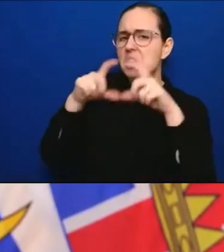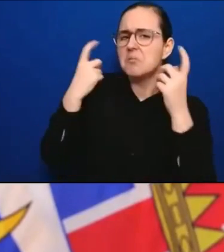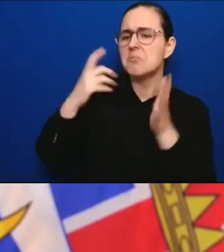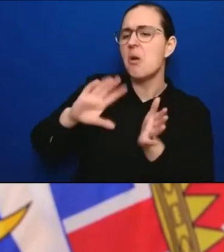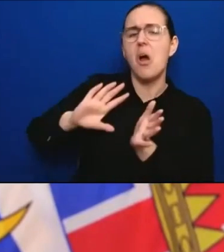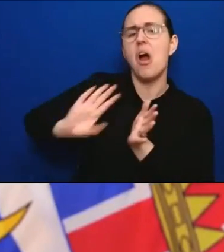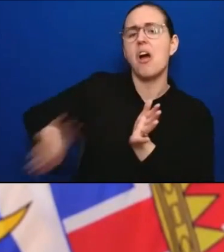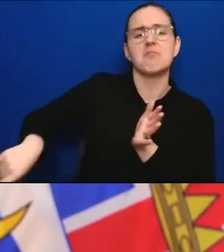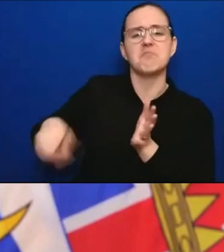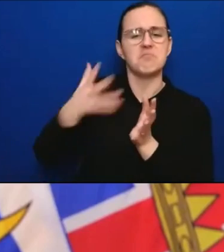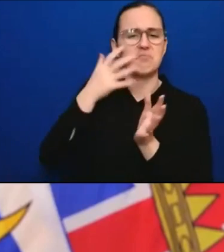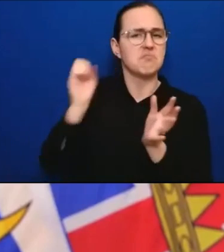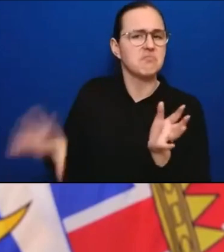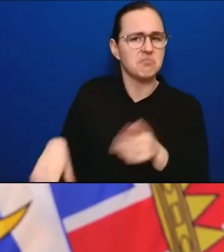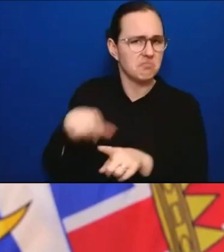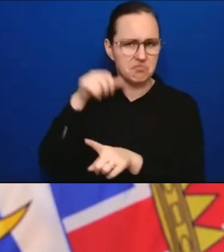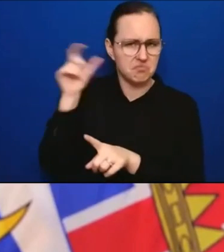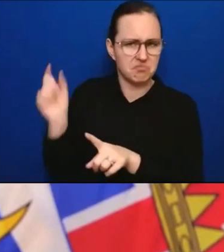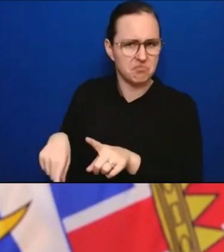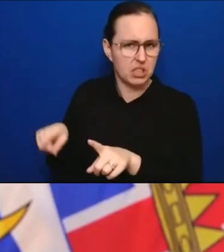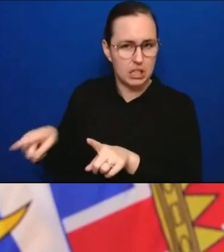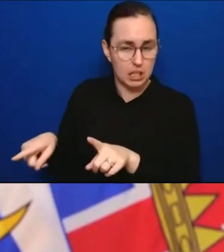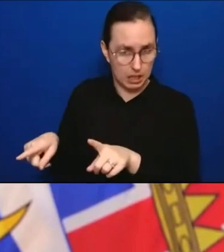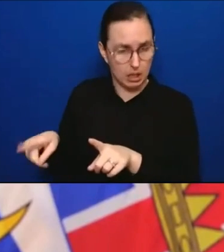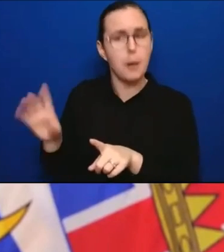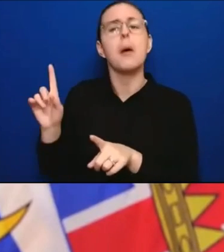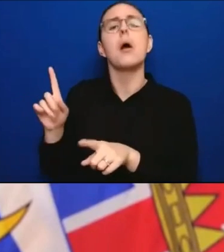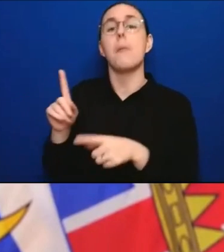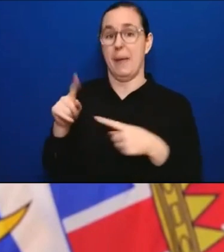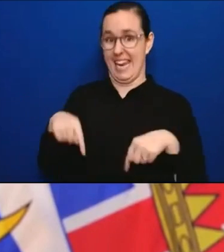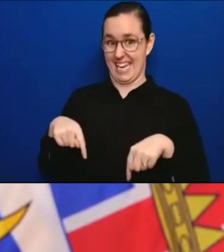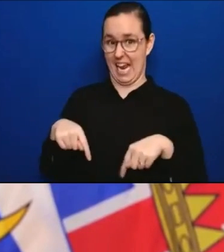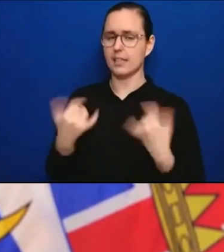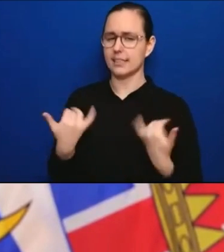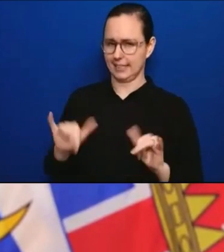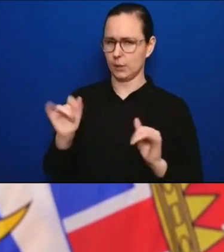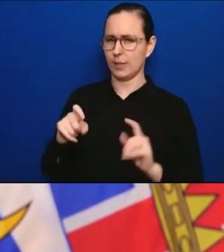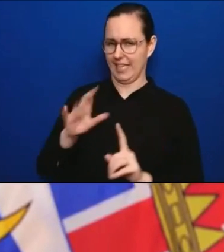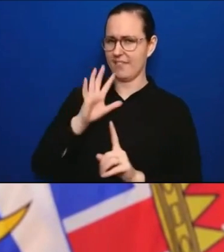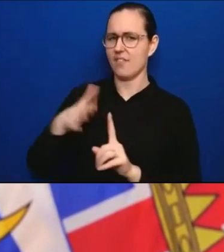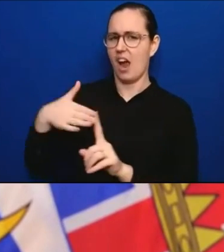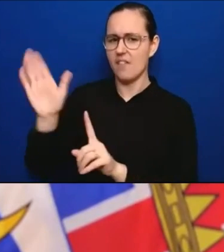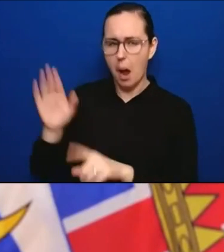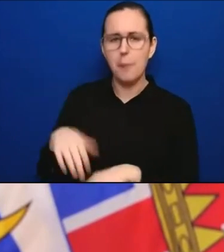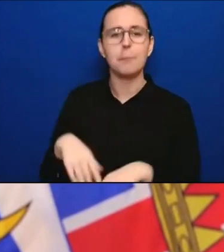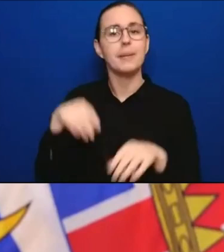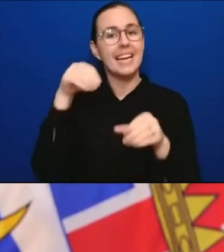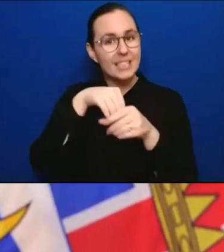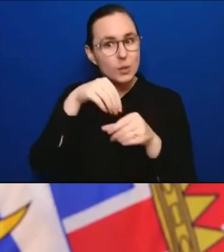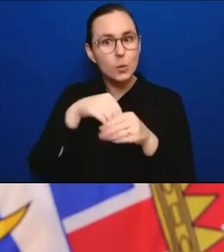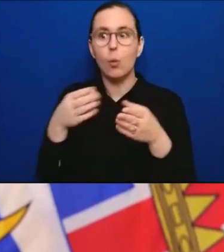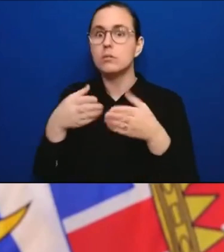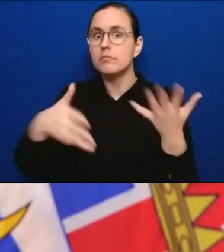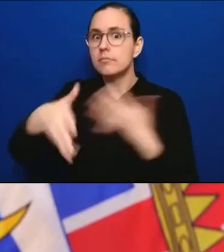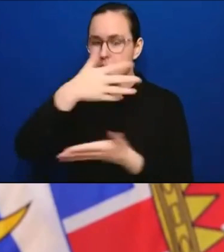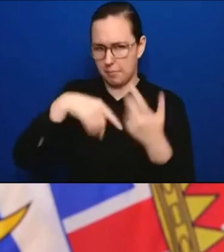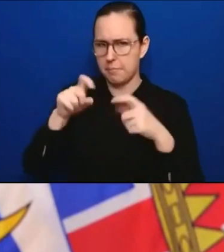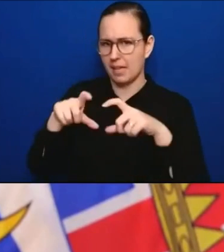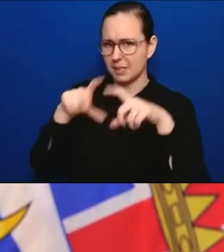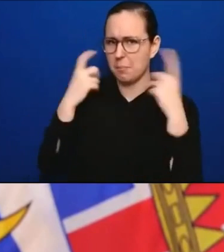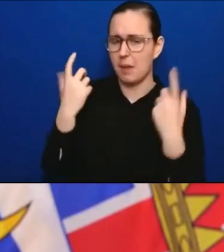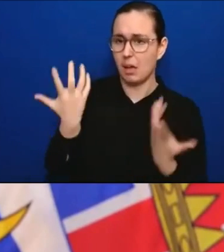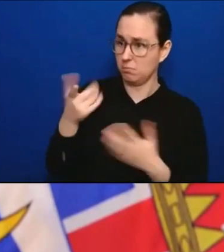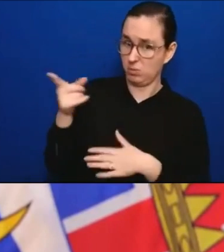with masks still required in indoor public places for those five plus now in BC, is there any chance we could see by age group those